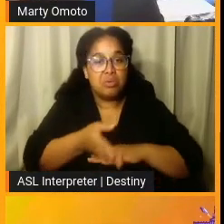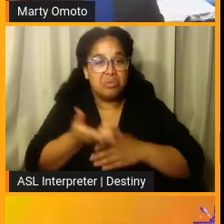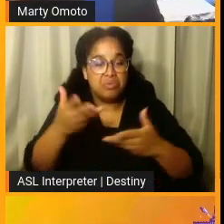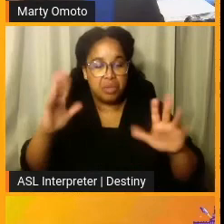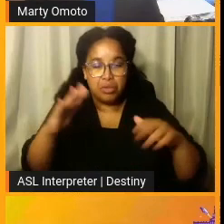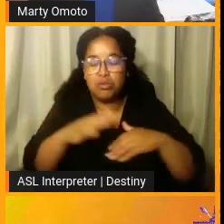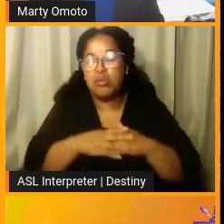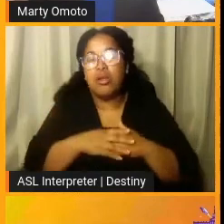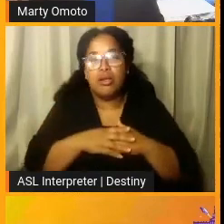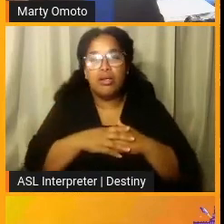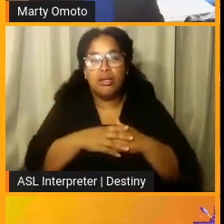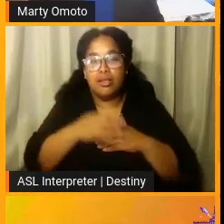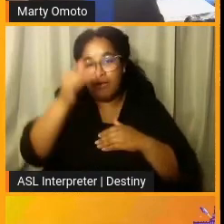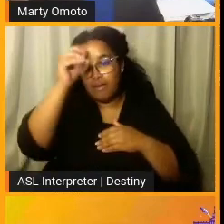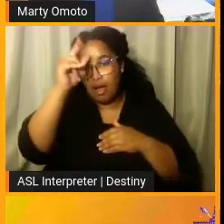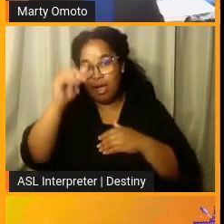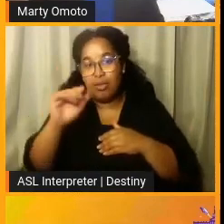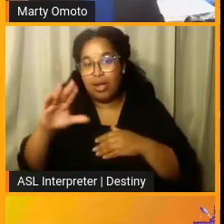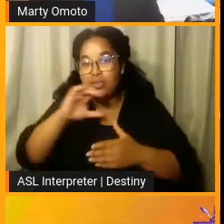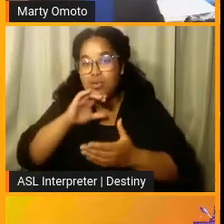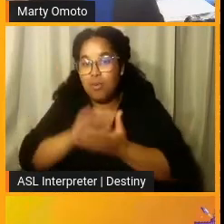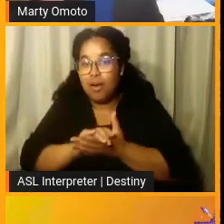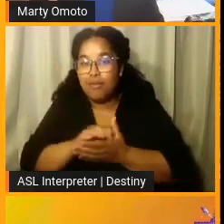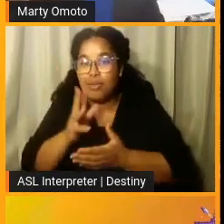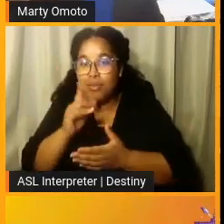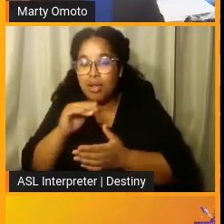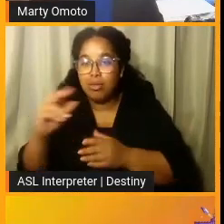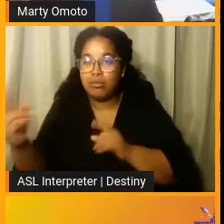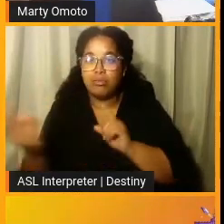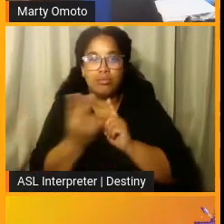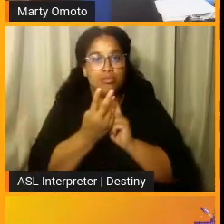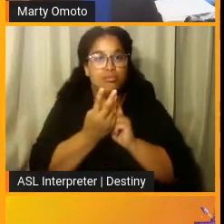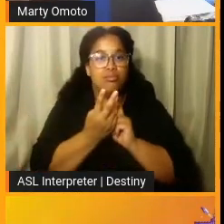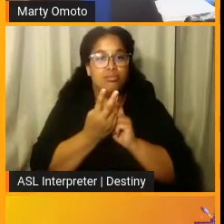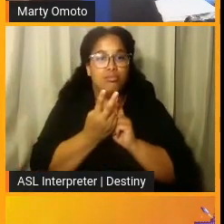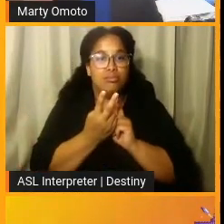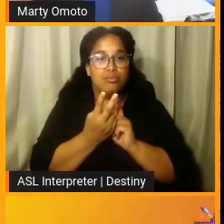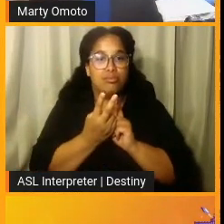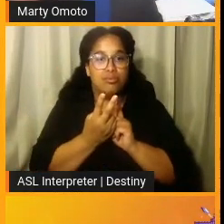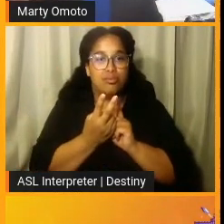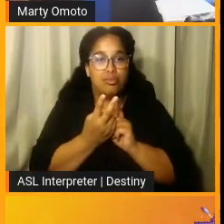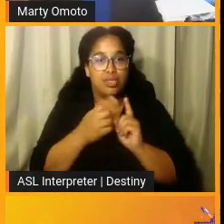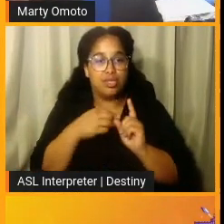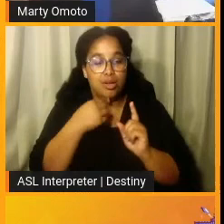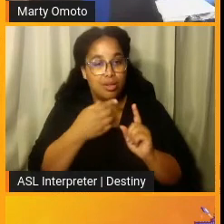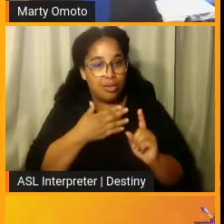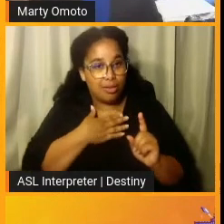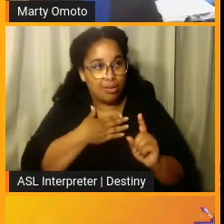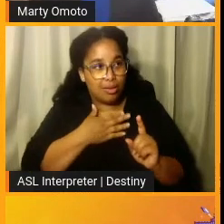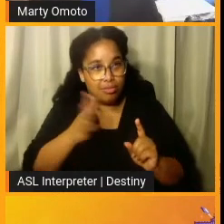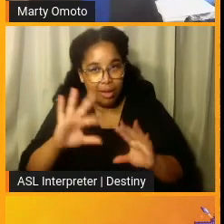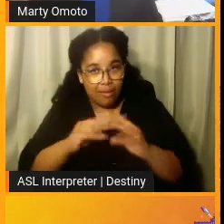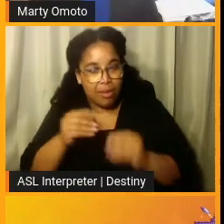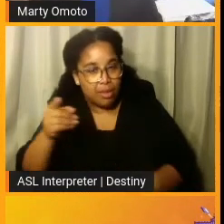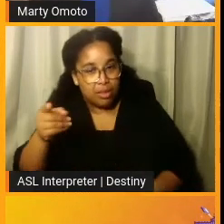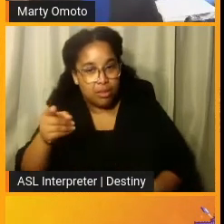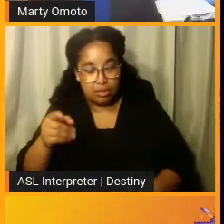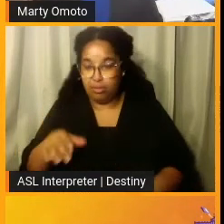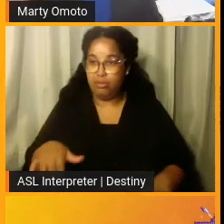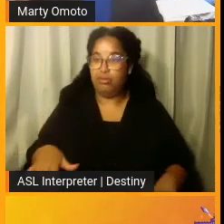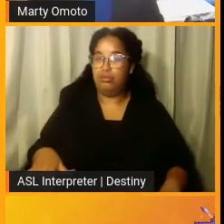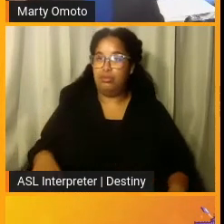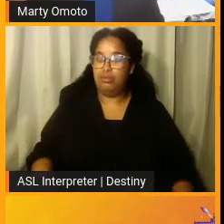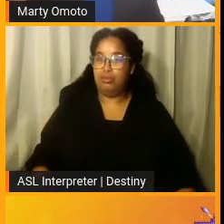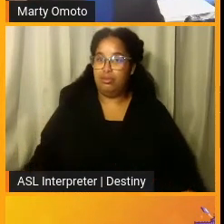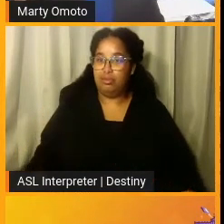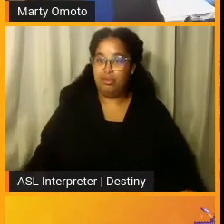this father and his wife, the mother came up to me and told me that was them. And I was just astonished.